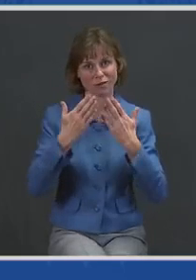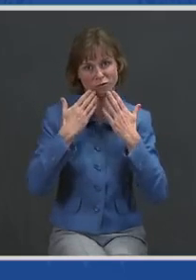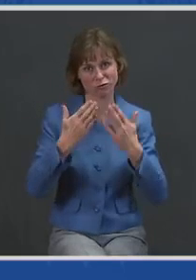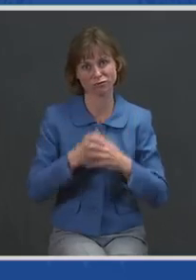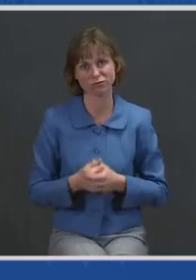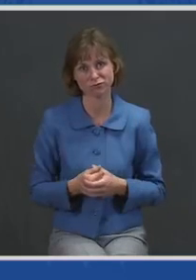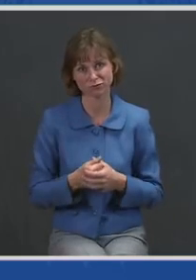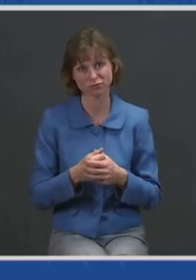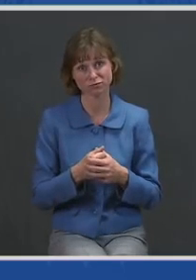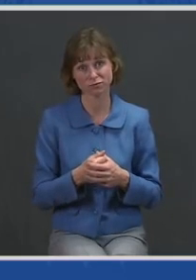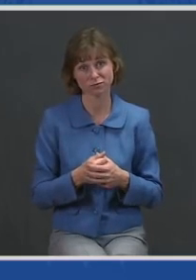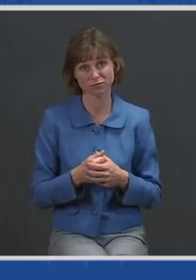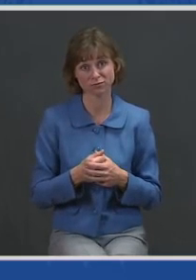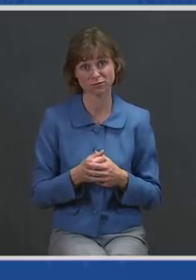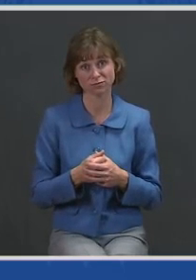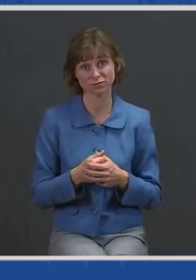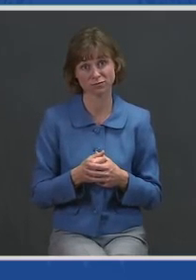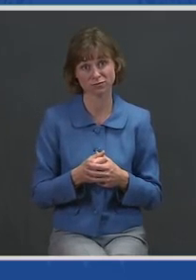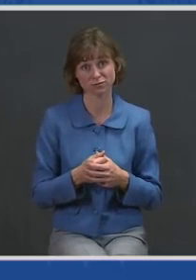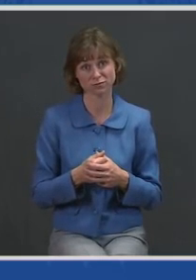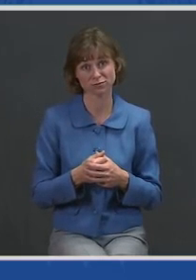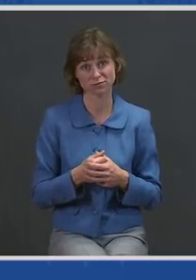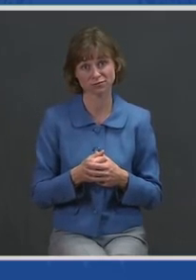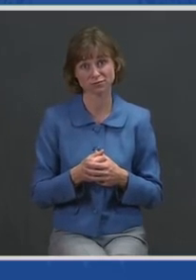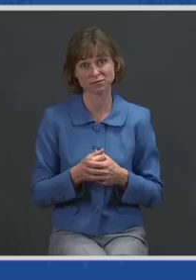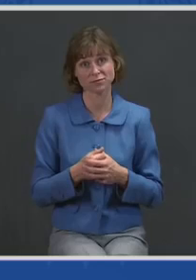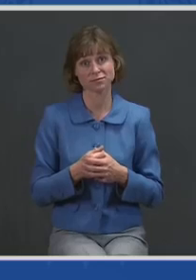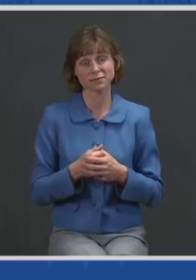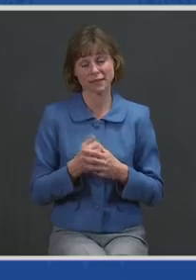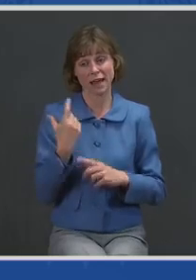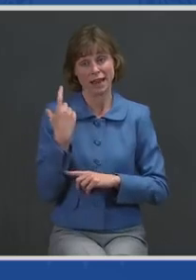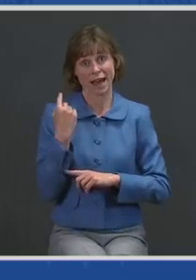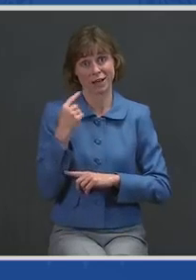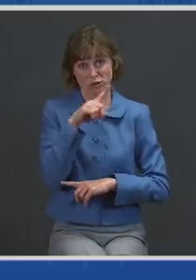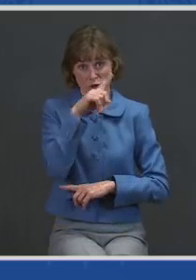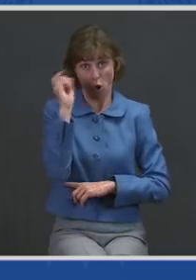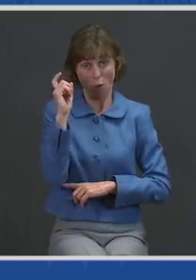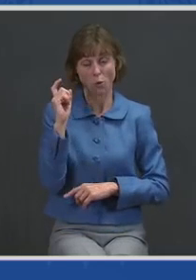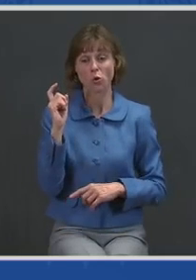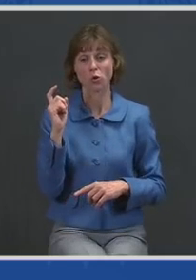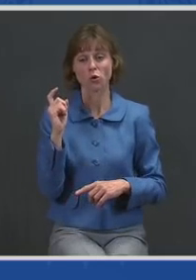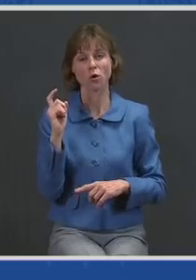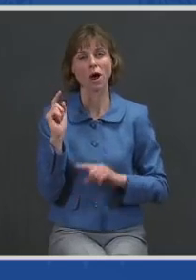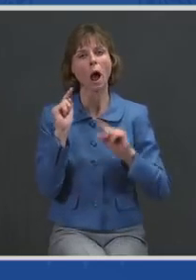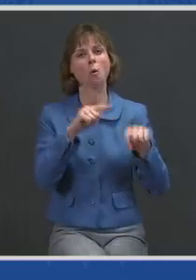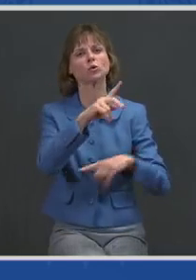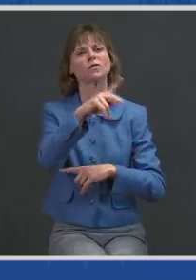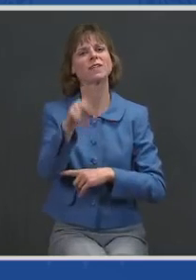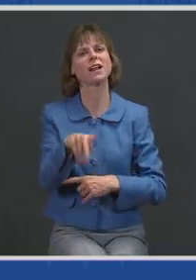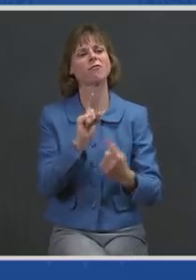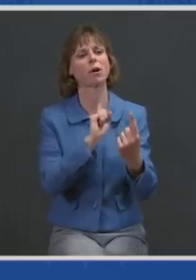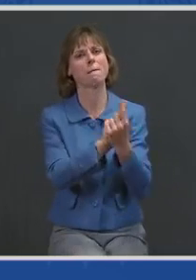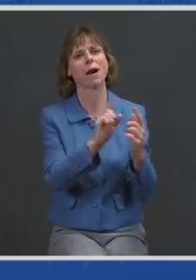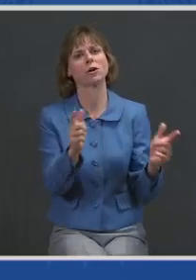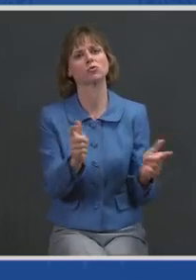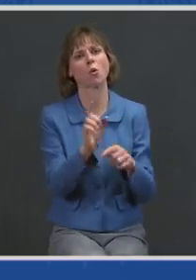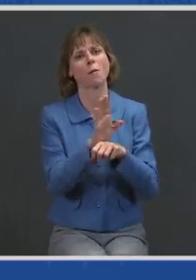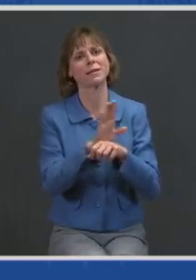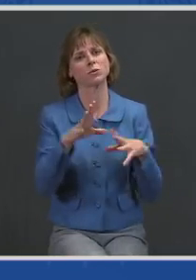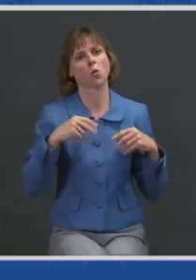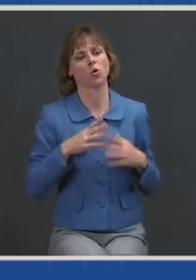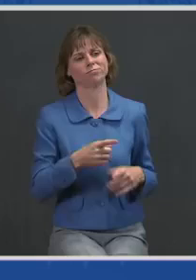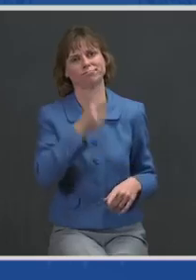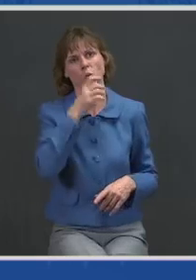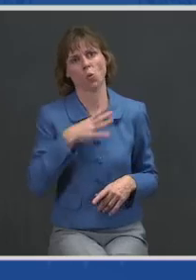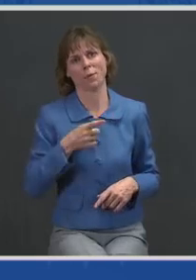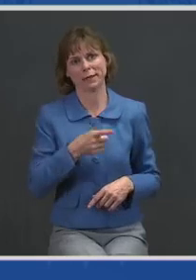Last summer, I was in Philadelphia and I met a small business owner, a woman. I asked her, I